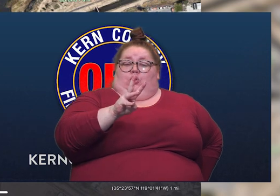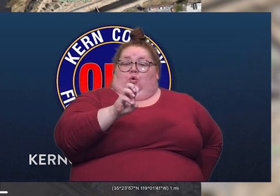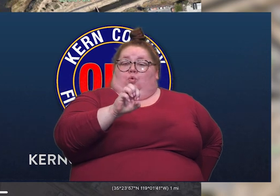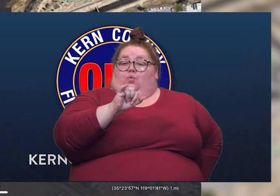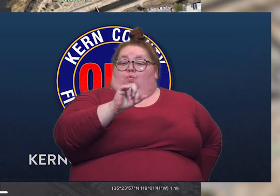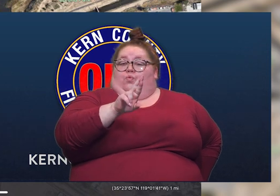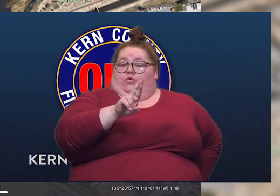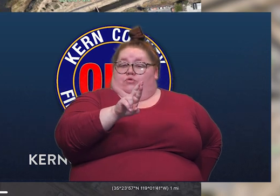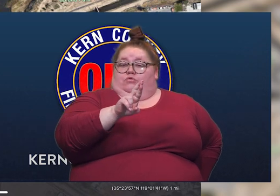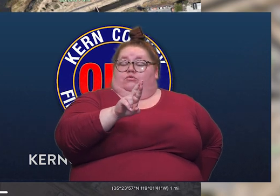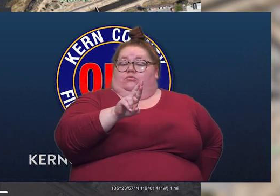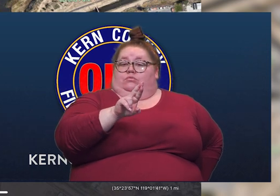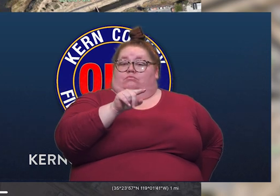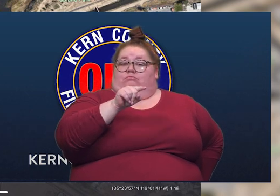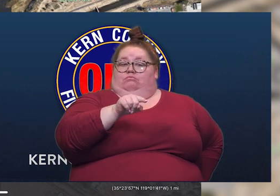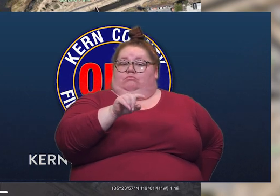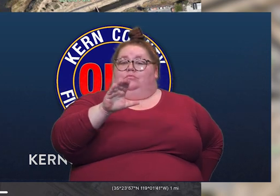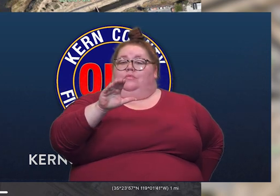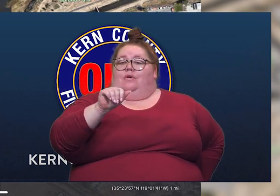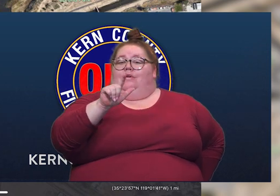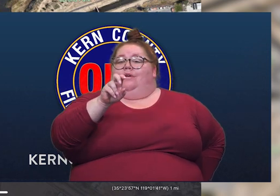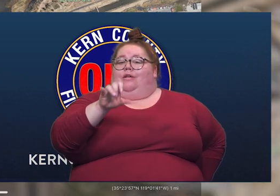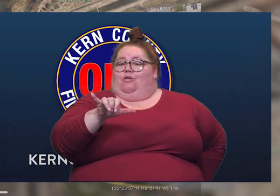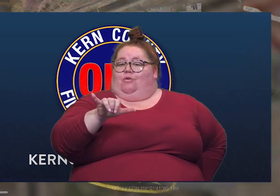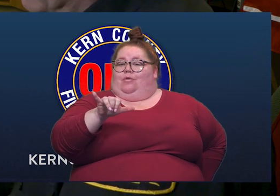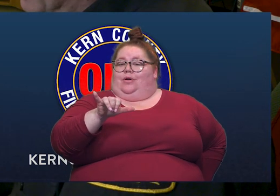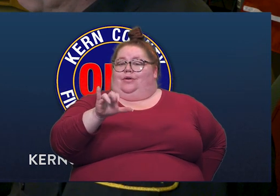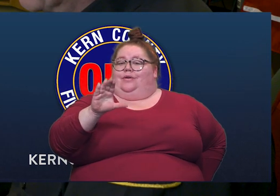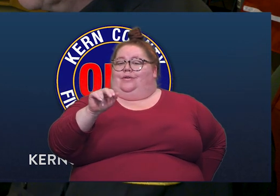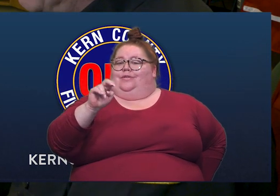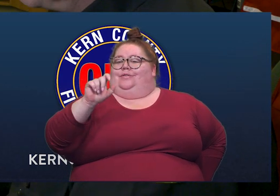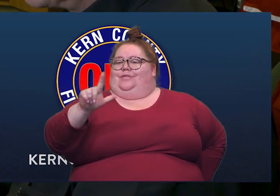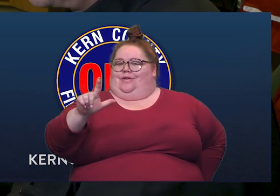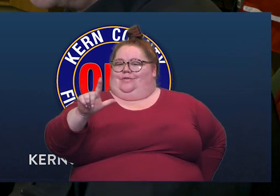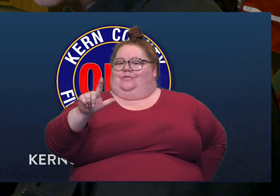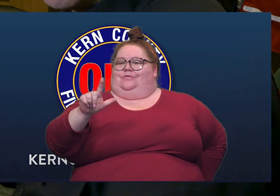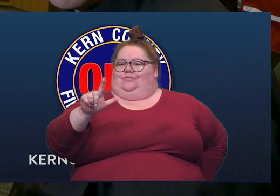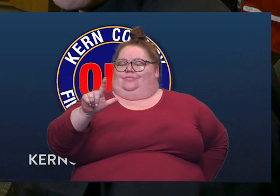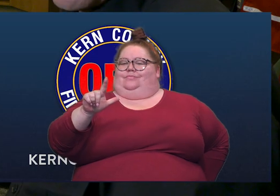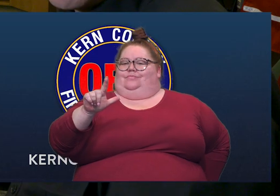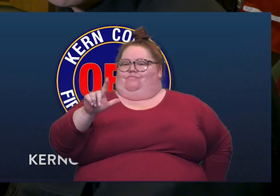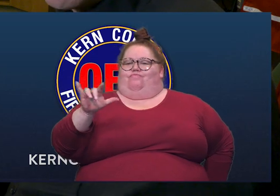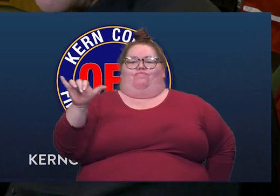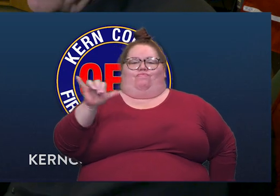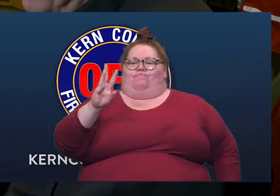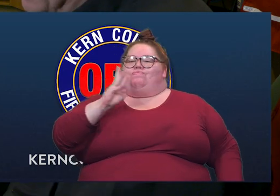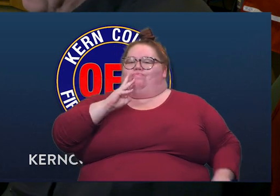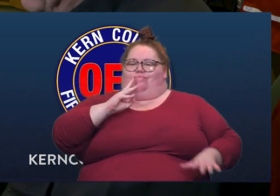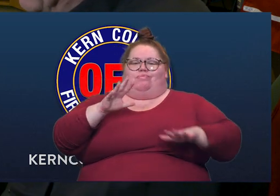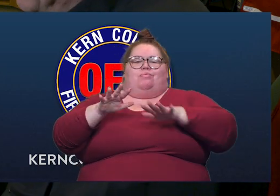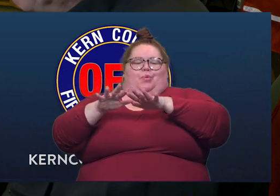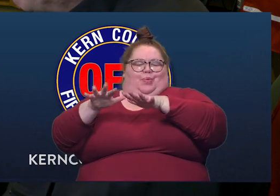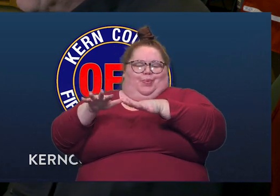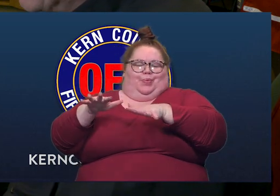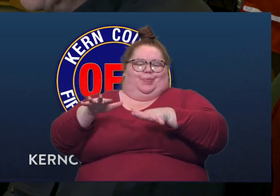And this is the Callaway Canal. And so the Callaway Canal picks off an additional